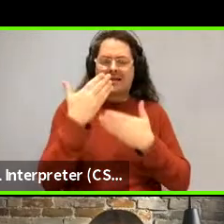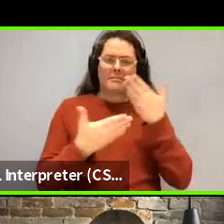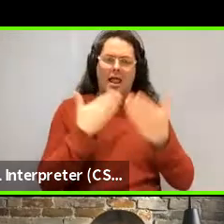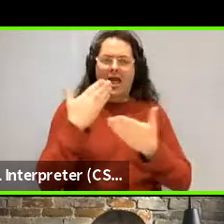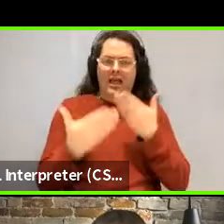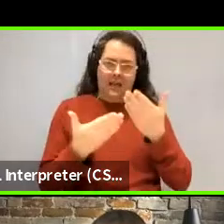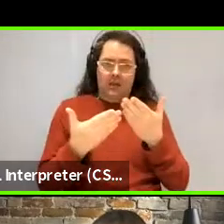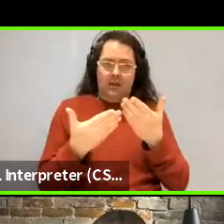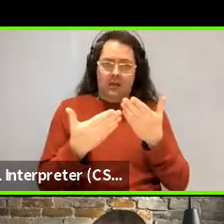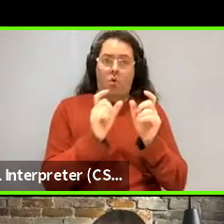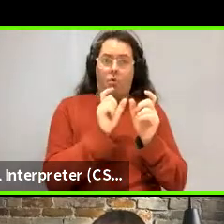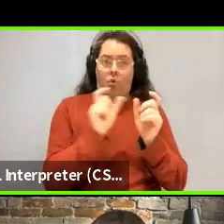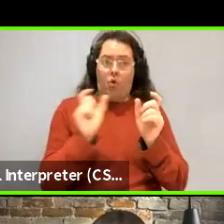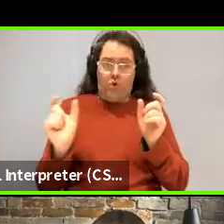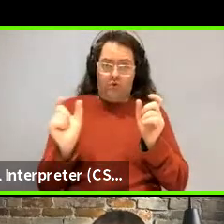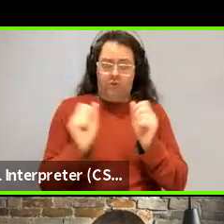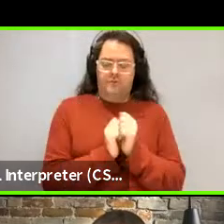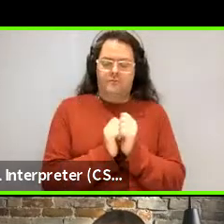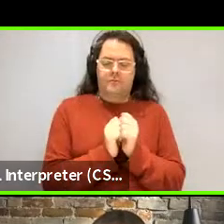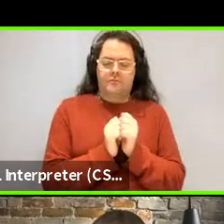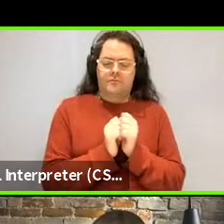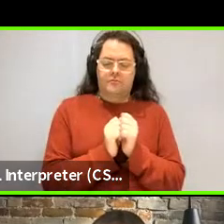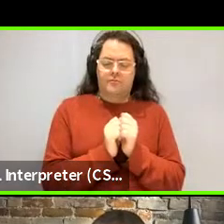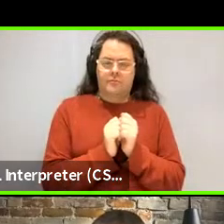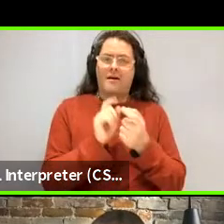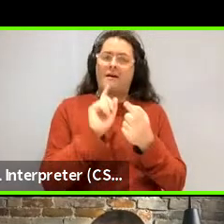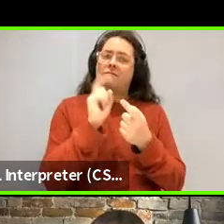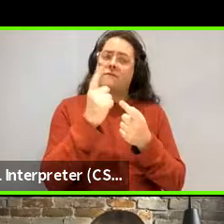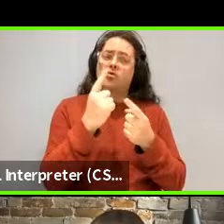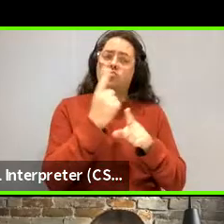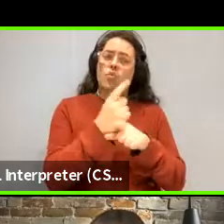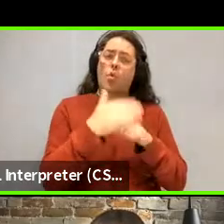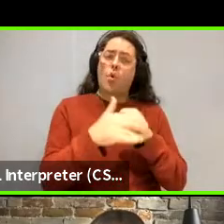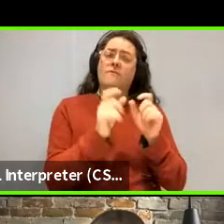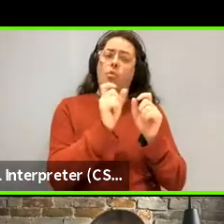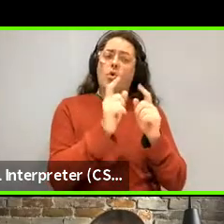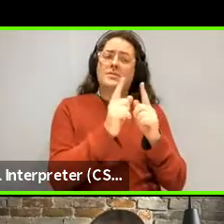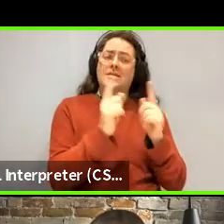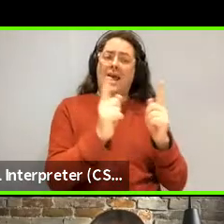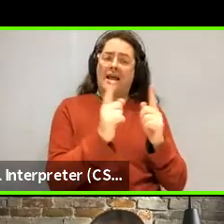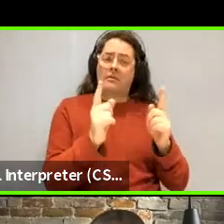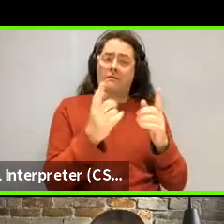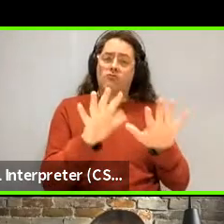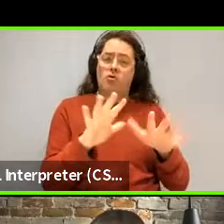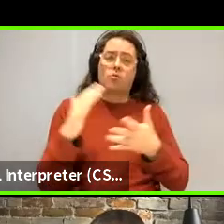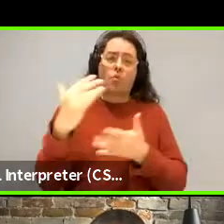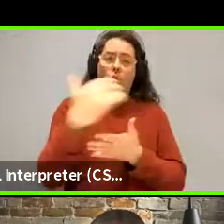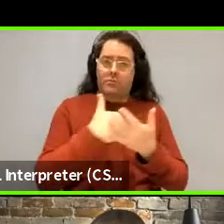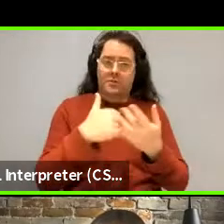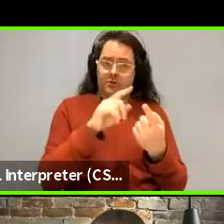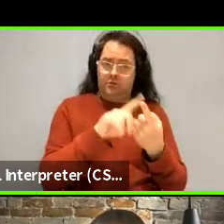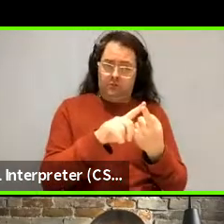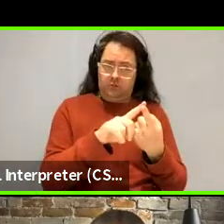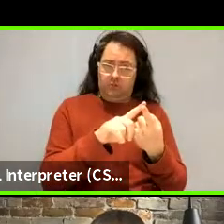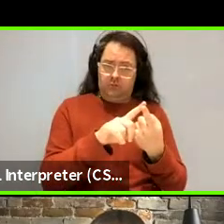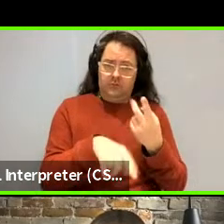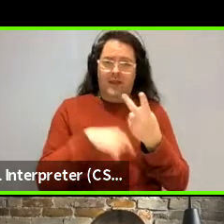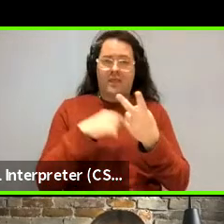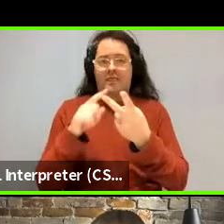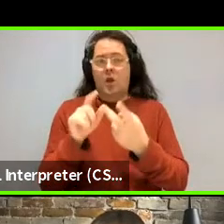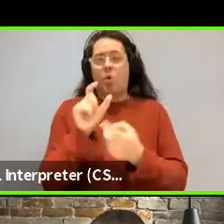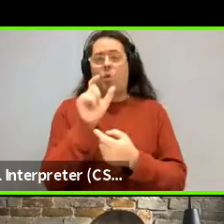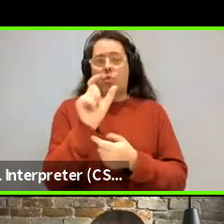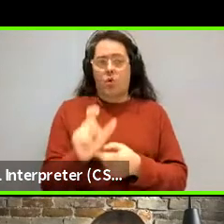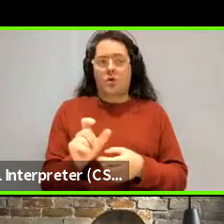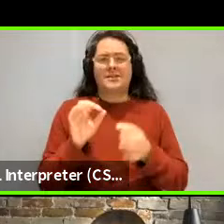the words you talked about, uh, word links in corpora, and then you talked about, uh, uh, words for color terms